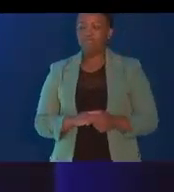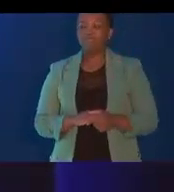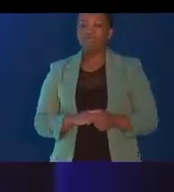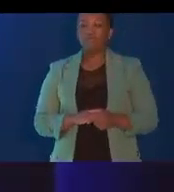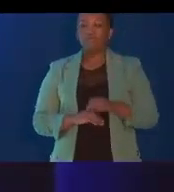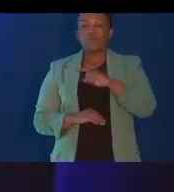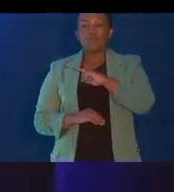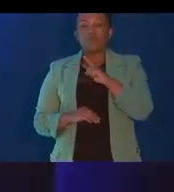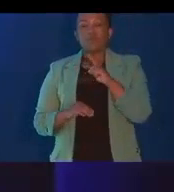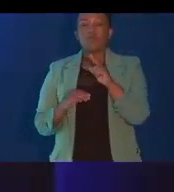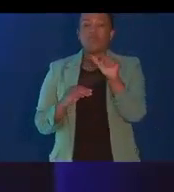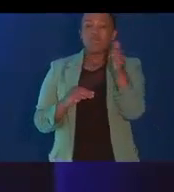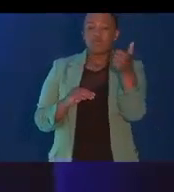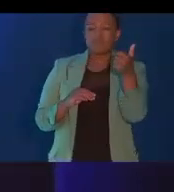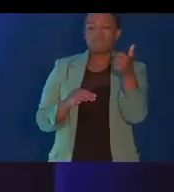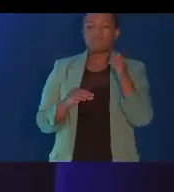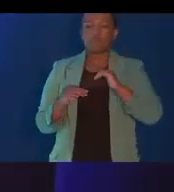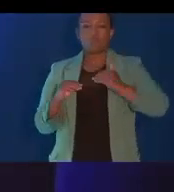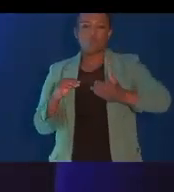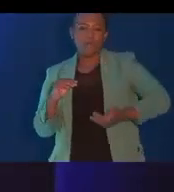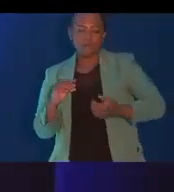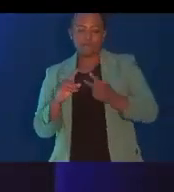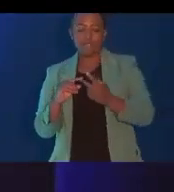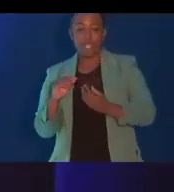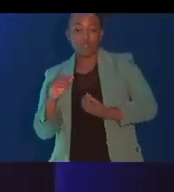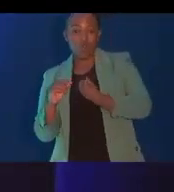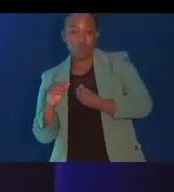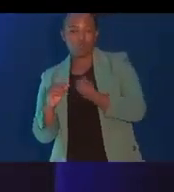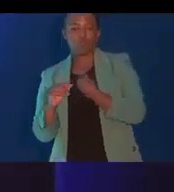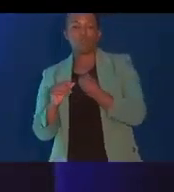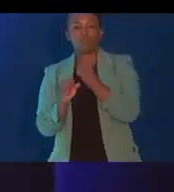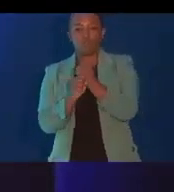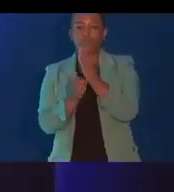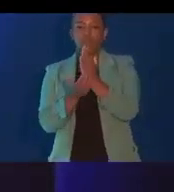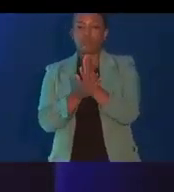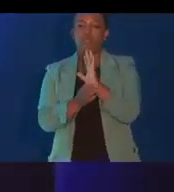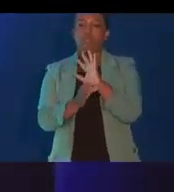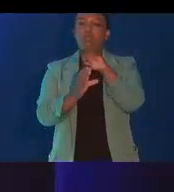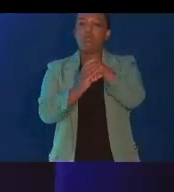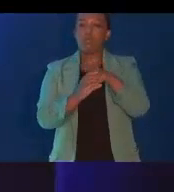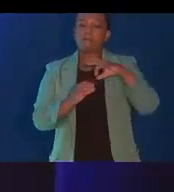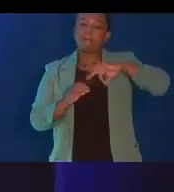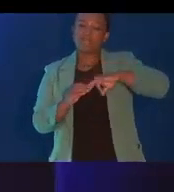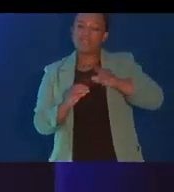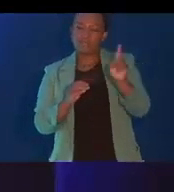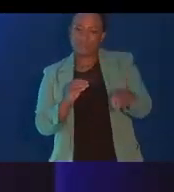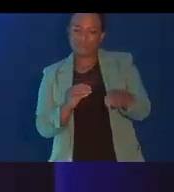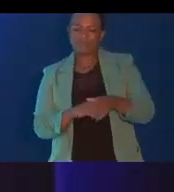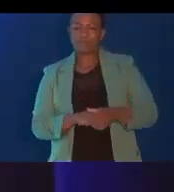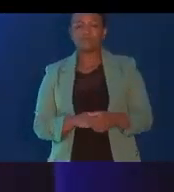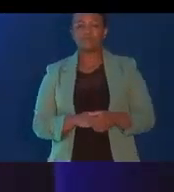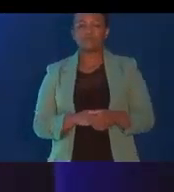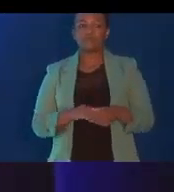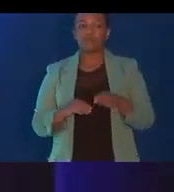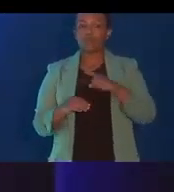underserved constituencies like women and youth benefit disproportionately from our efforts. There are